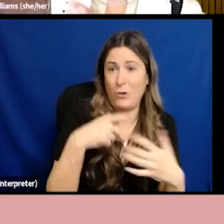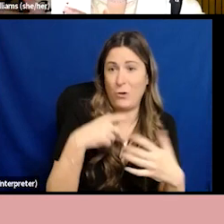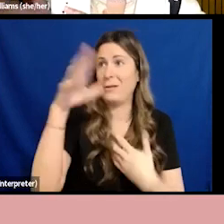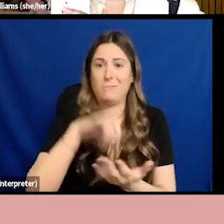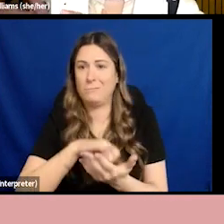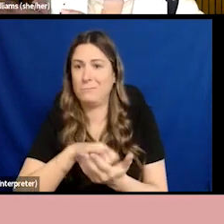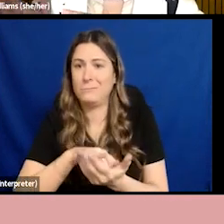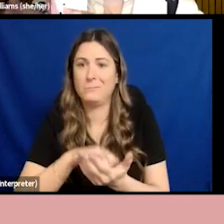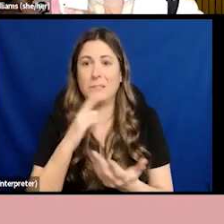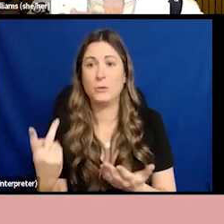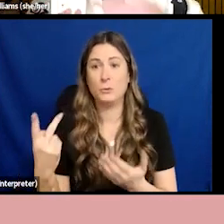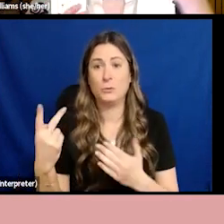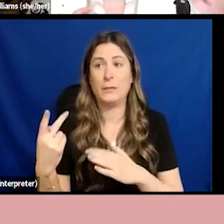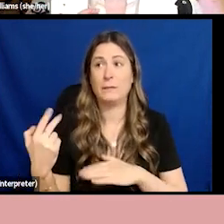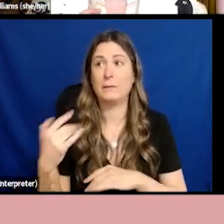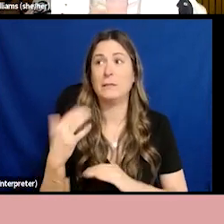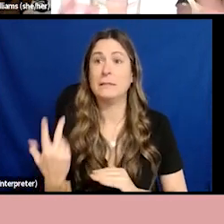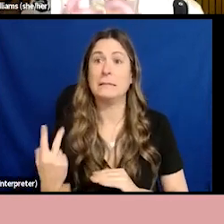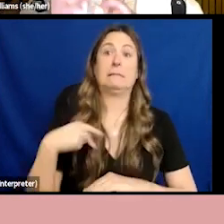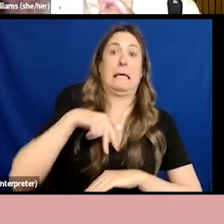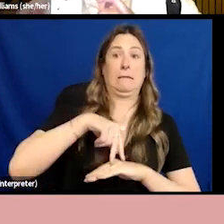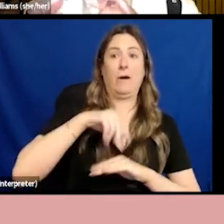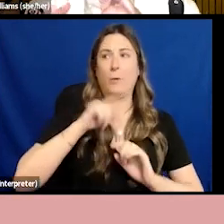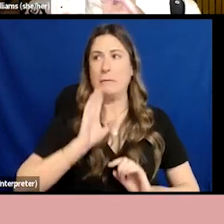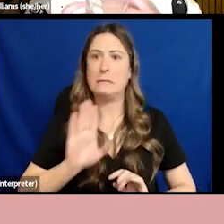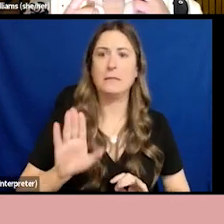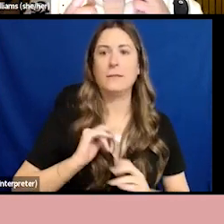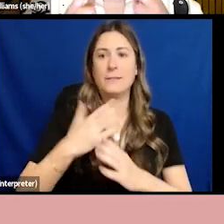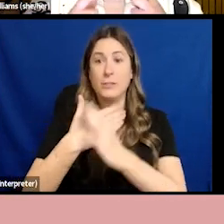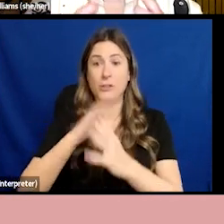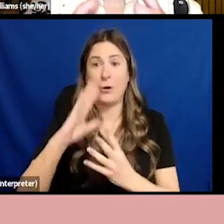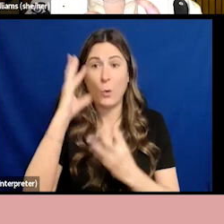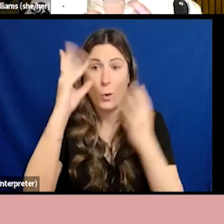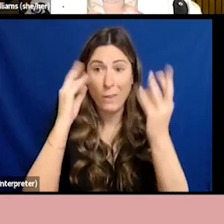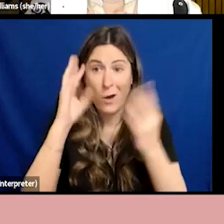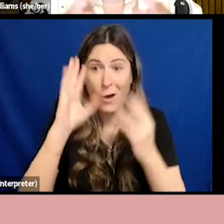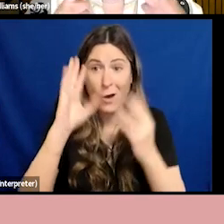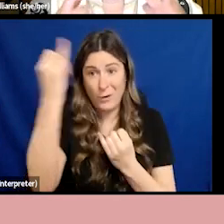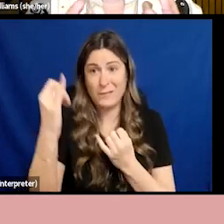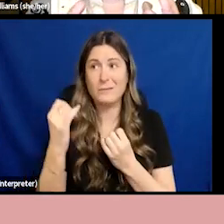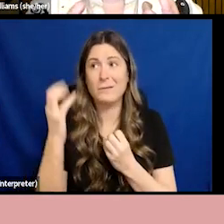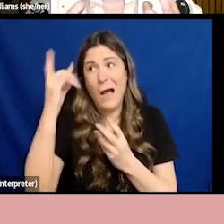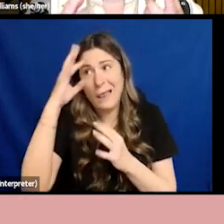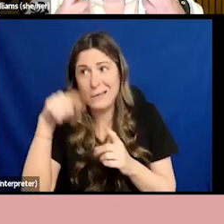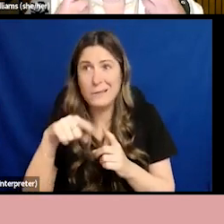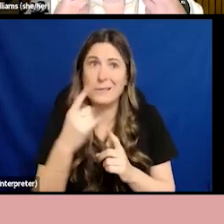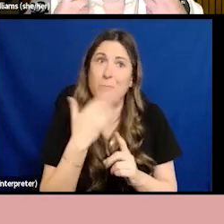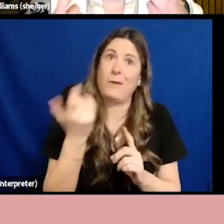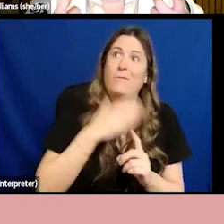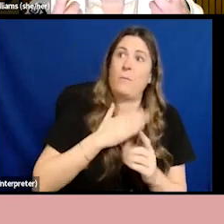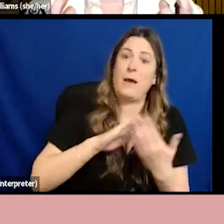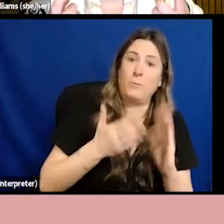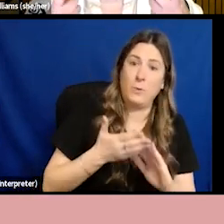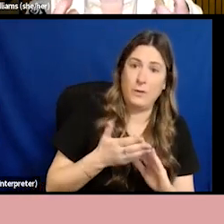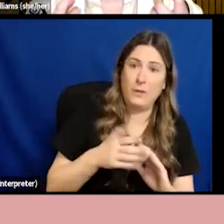this would resonate better with my community. I think this or I think that. When we have people who are more senior, they are